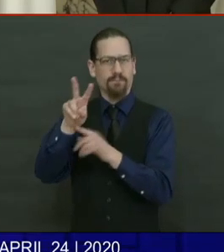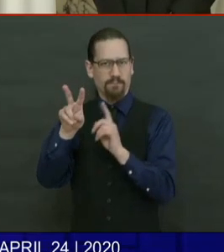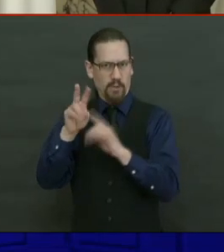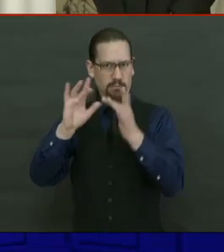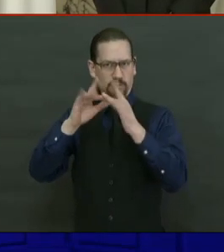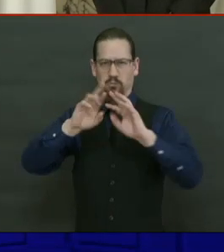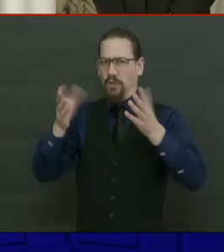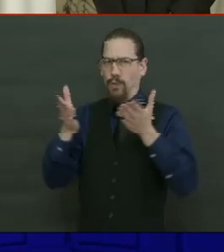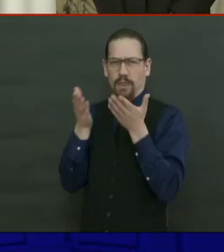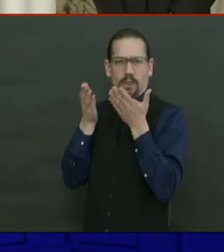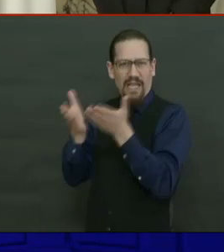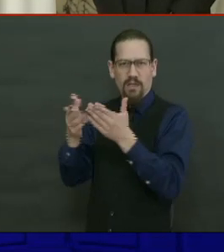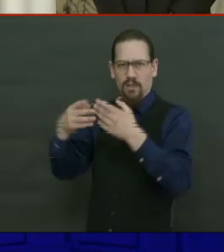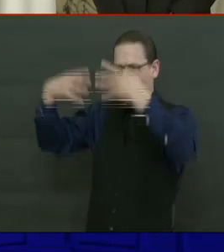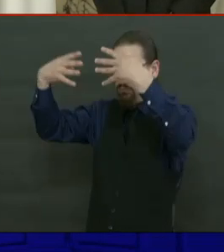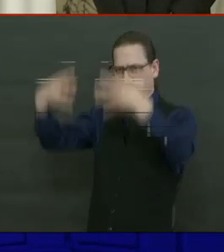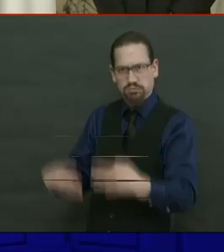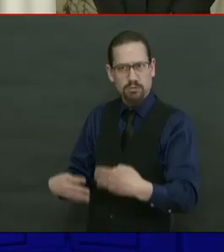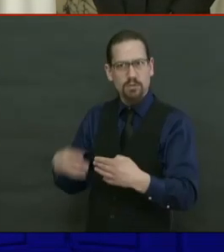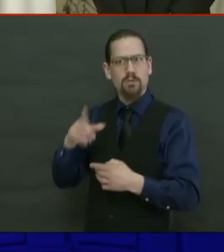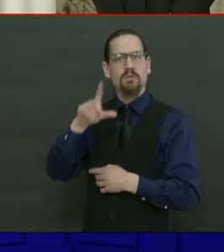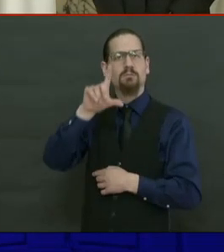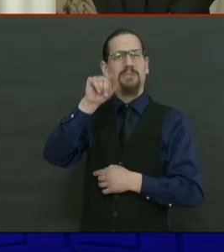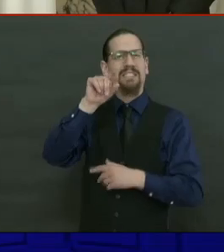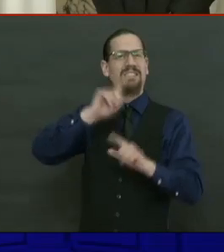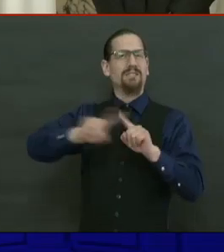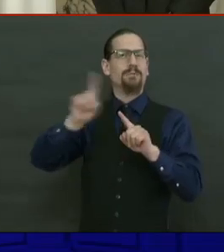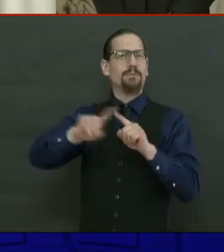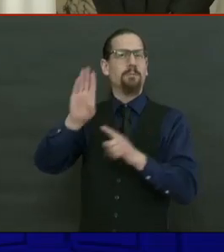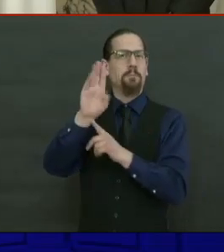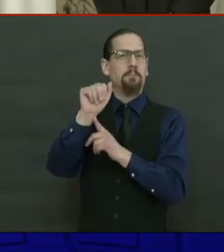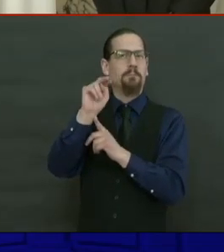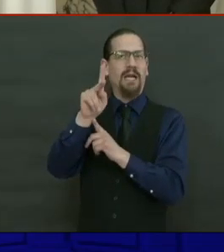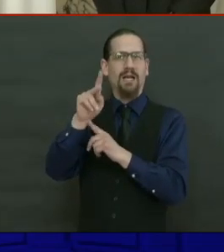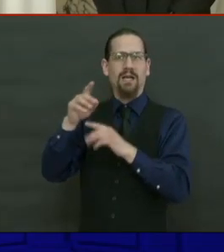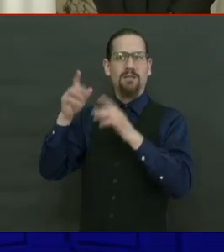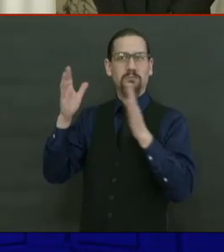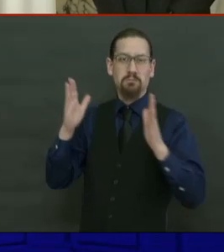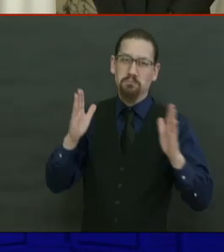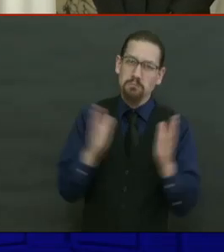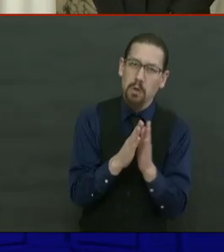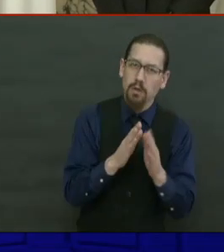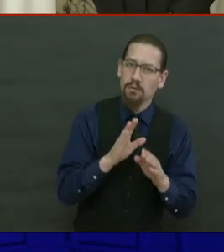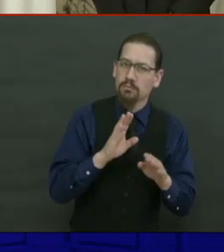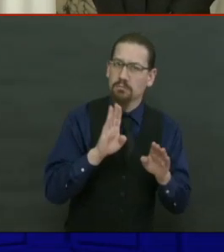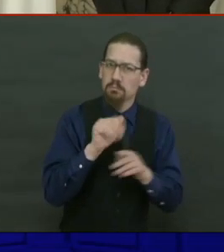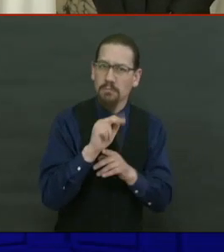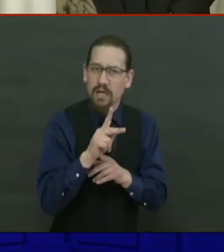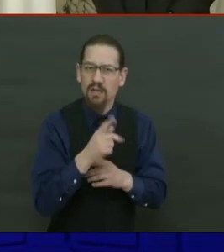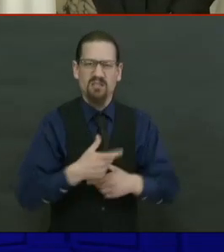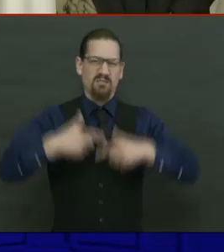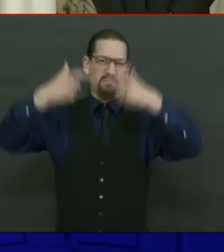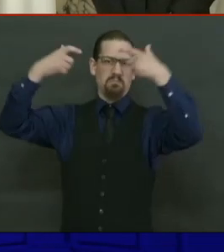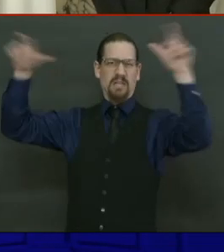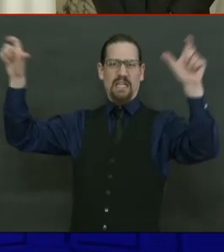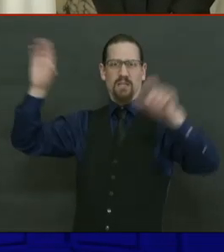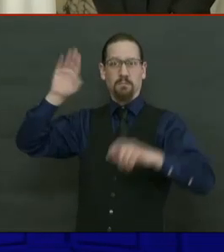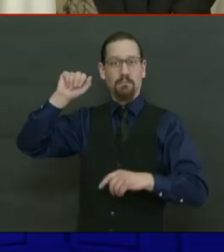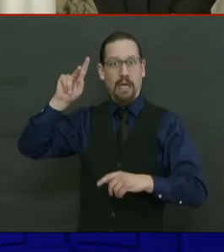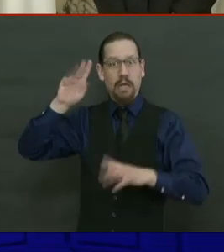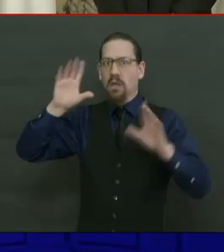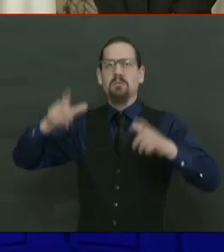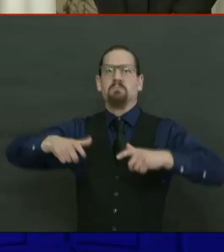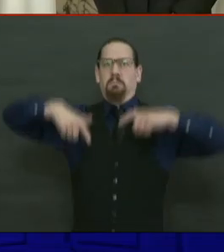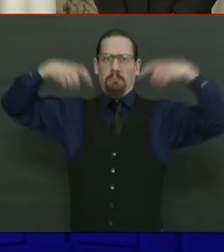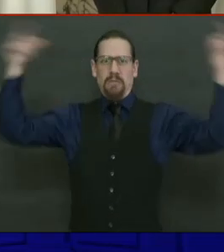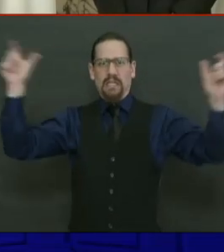It includes credit unions, small banks, community banks, and some of the biggest banks that operate in Rhode Island.